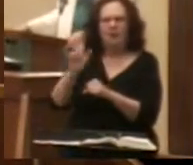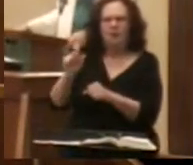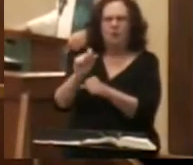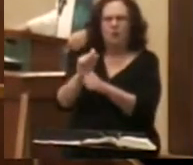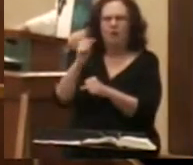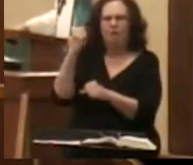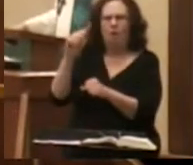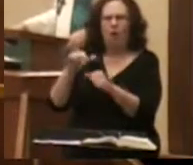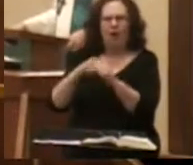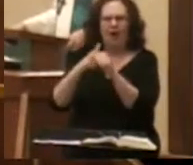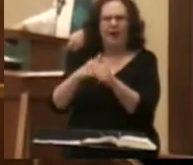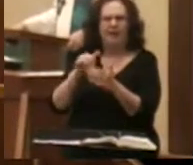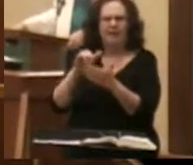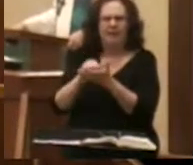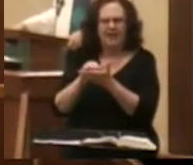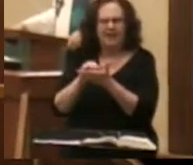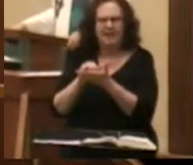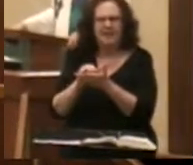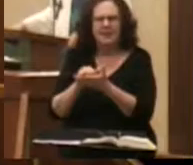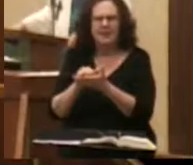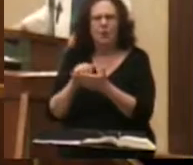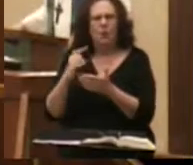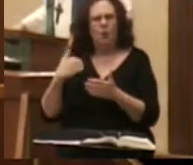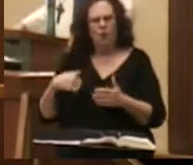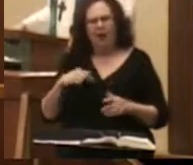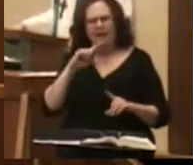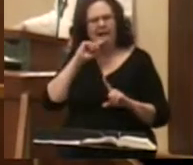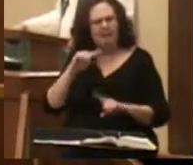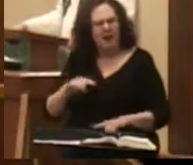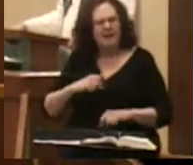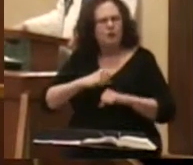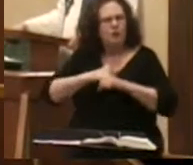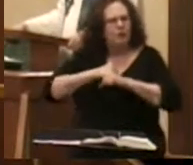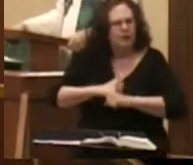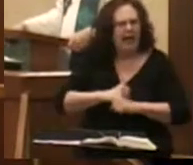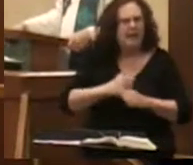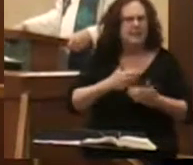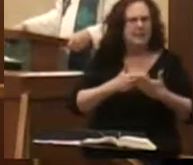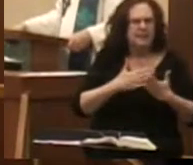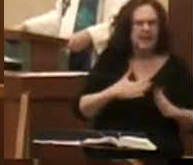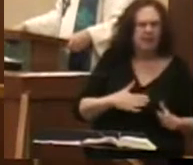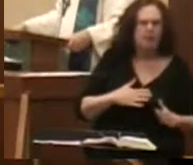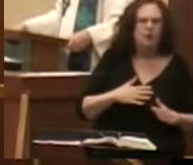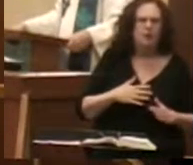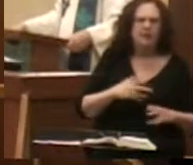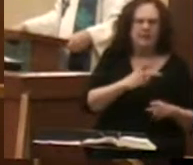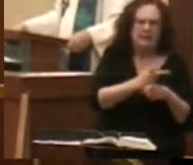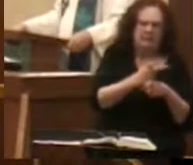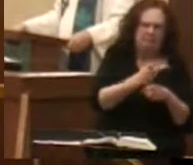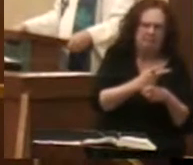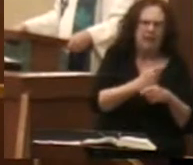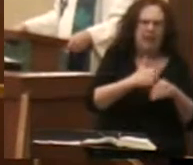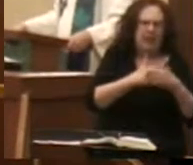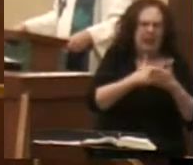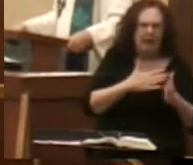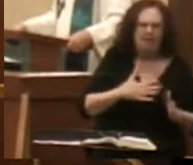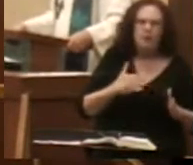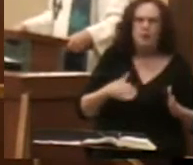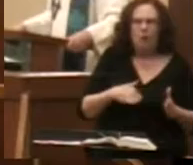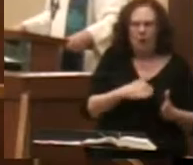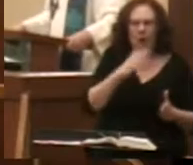we are commanded to preserve and protect our neighbors and so we will be used up in this work but